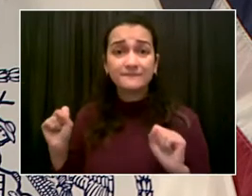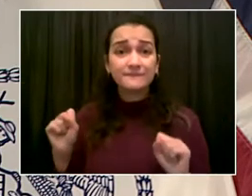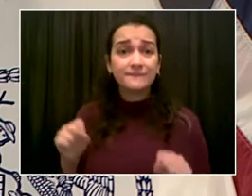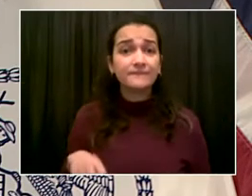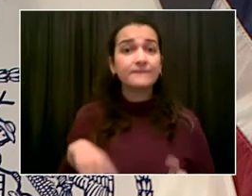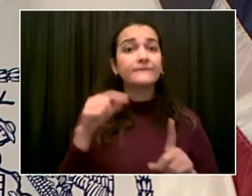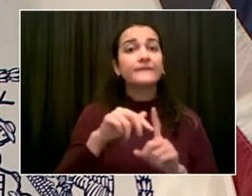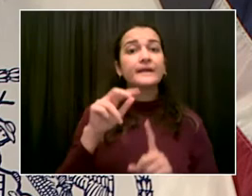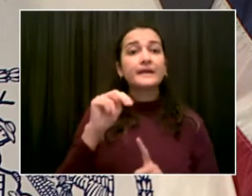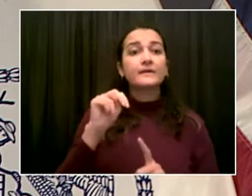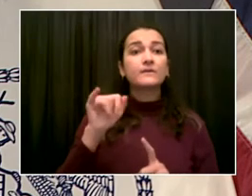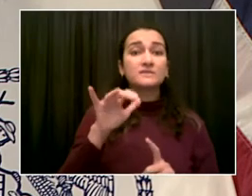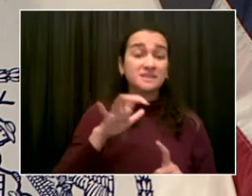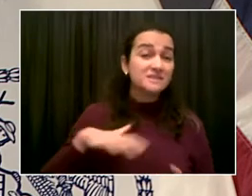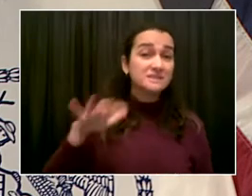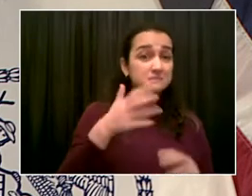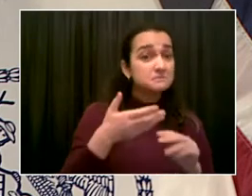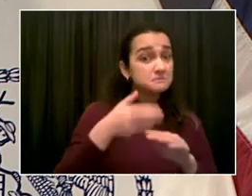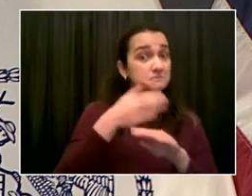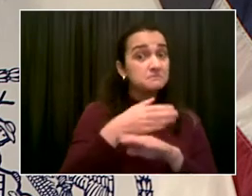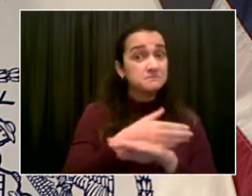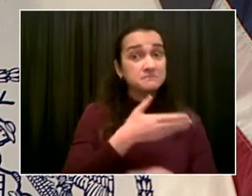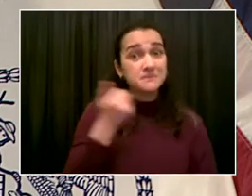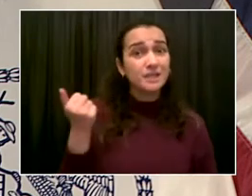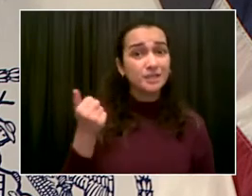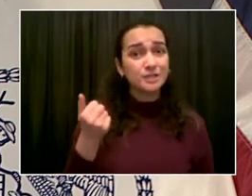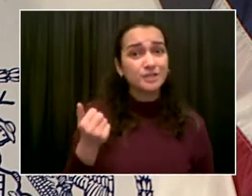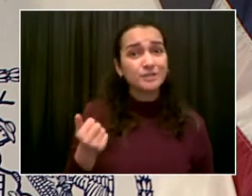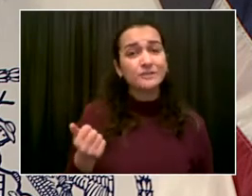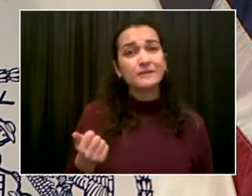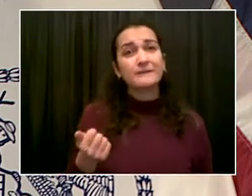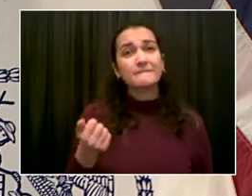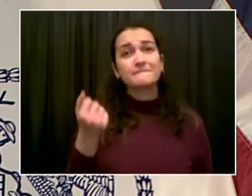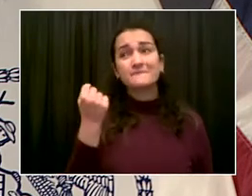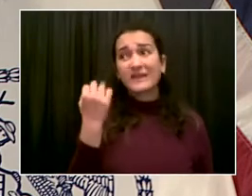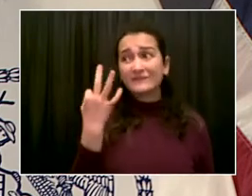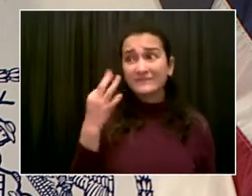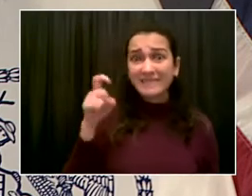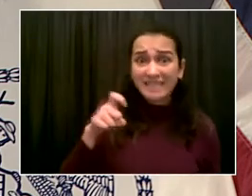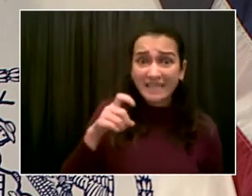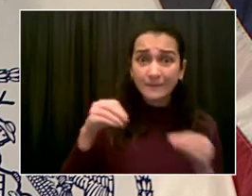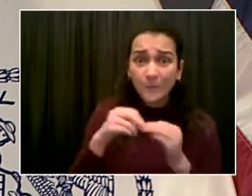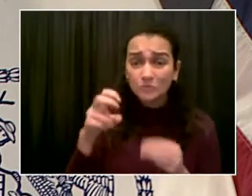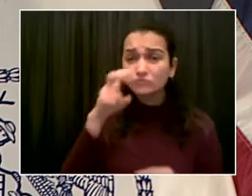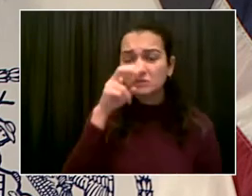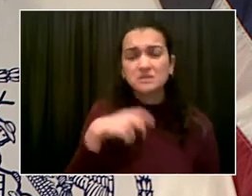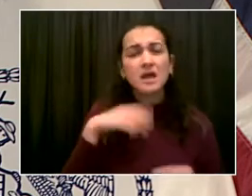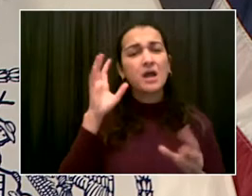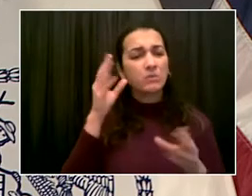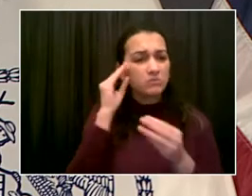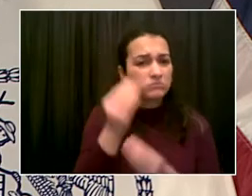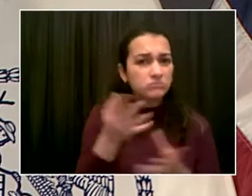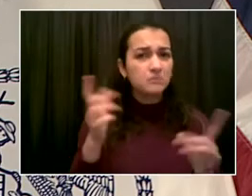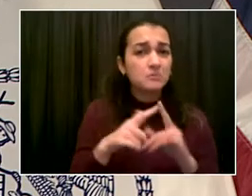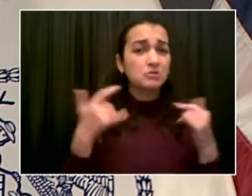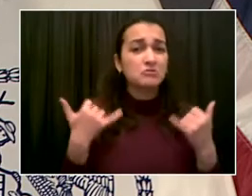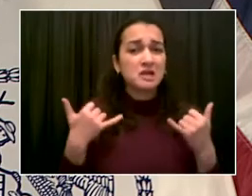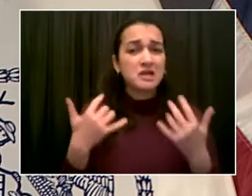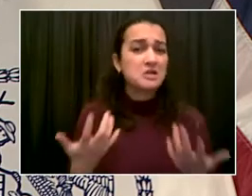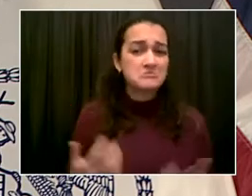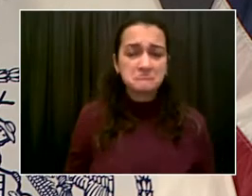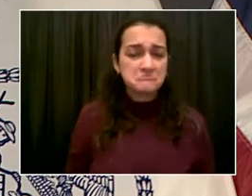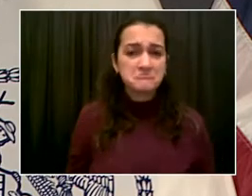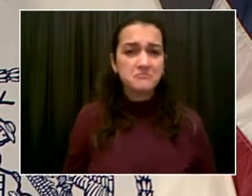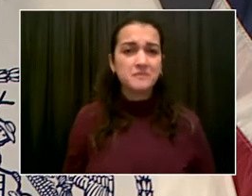think we can make an impact, that's what we're going to do. And everyone, as we conclude today, look, we've got some challenges here and obviously some big unknowns,